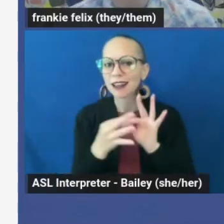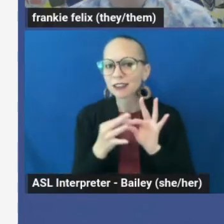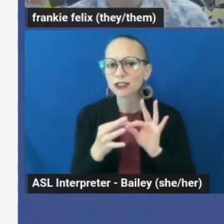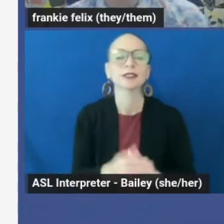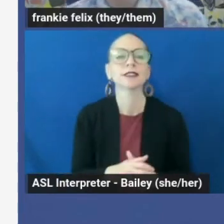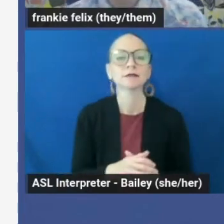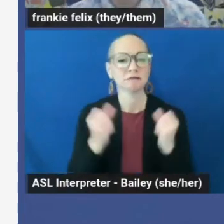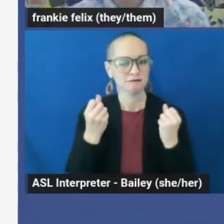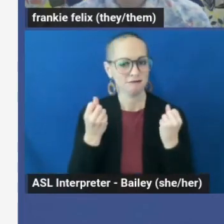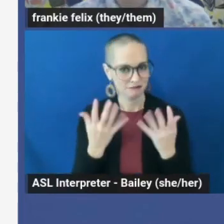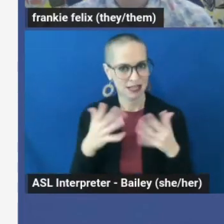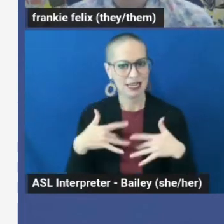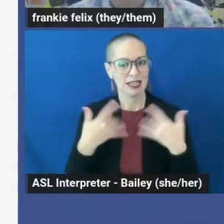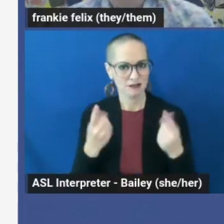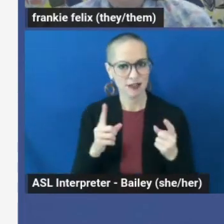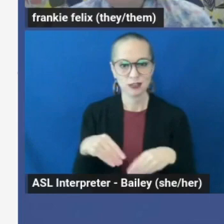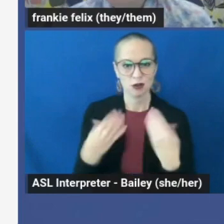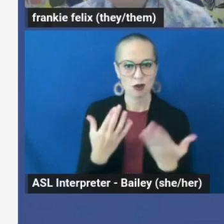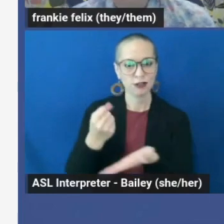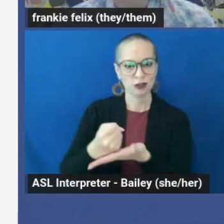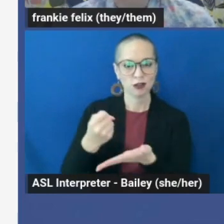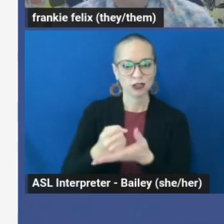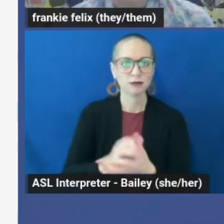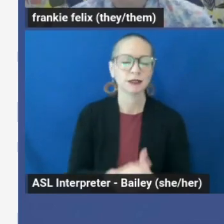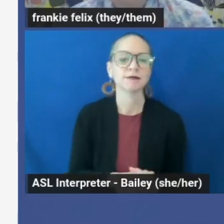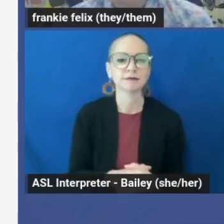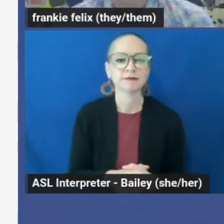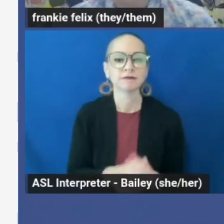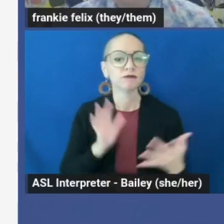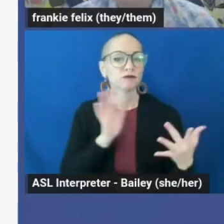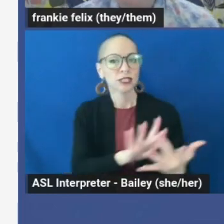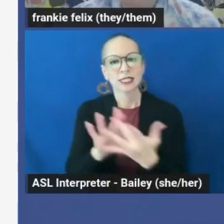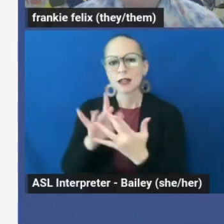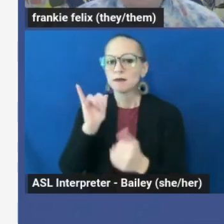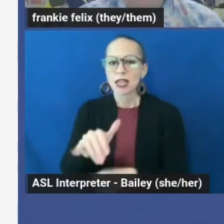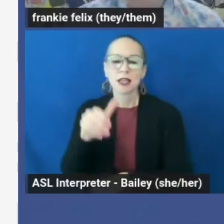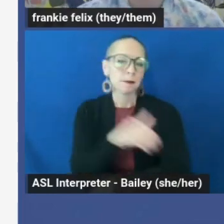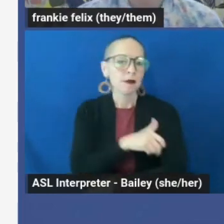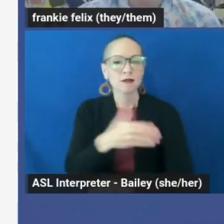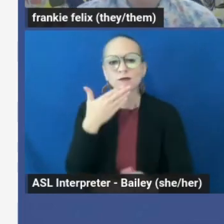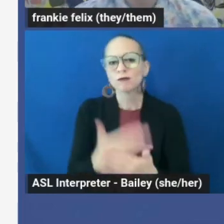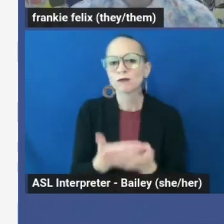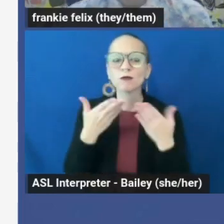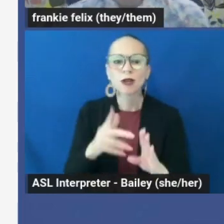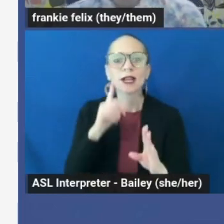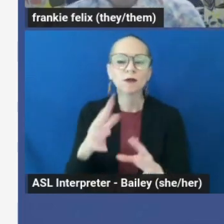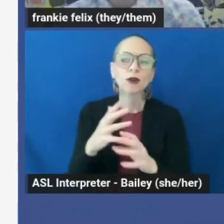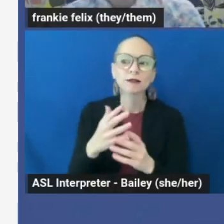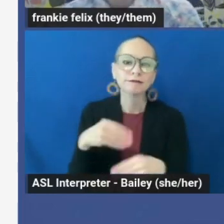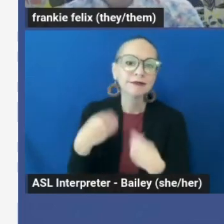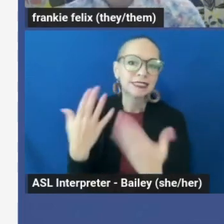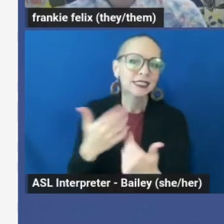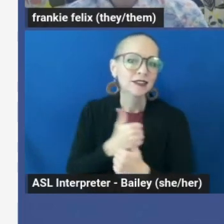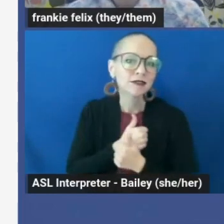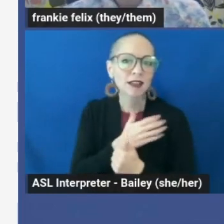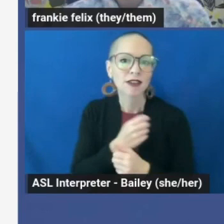these events offer scholarships. Reaching out is the most powerful way to give and receive protection and love.